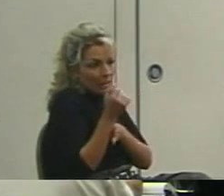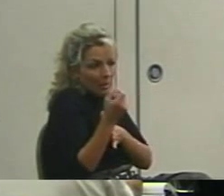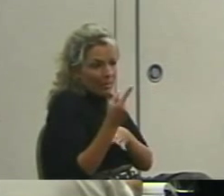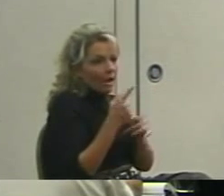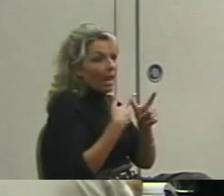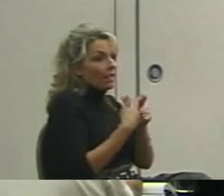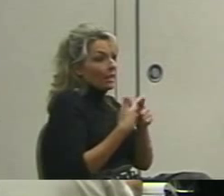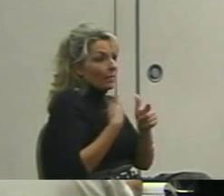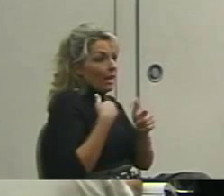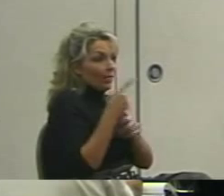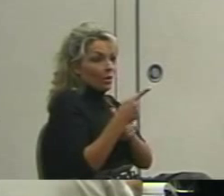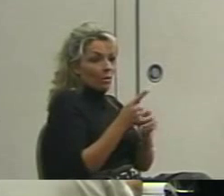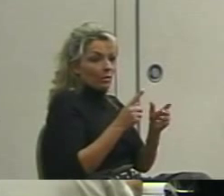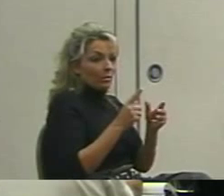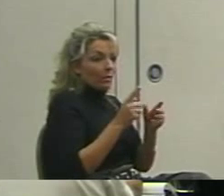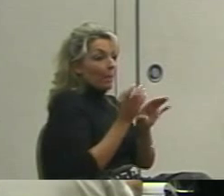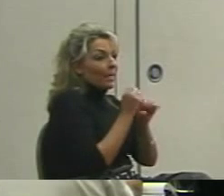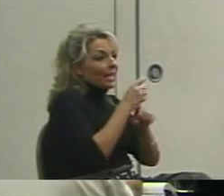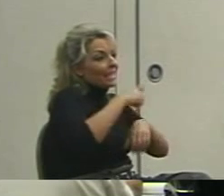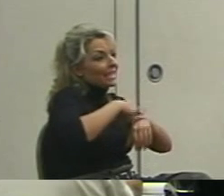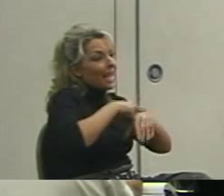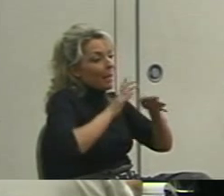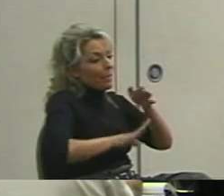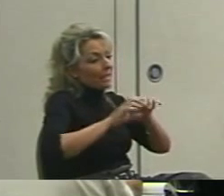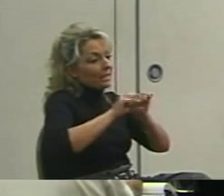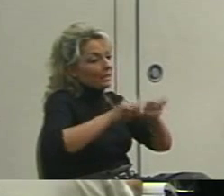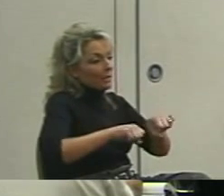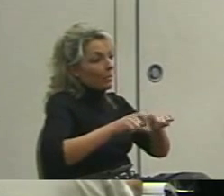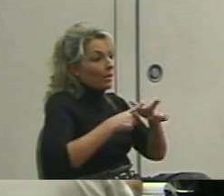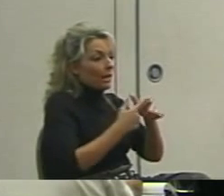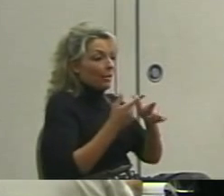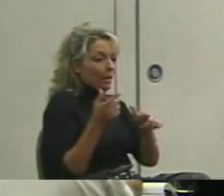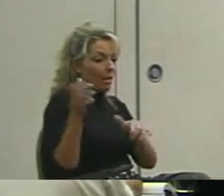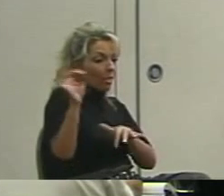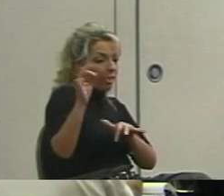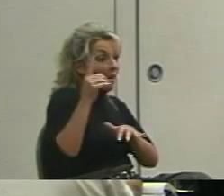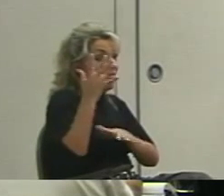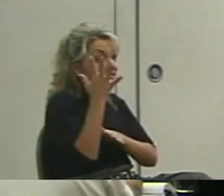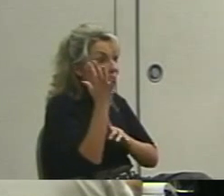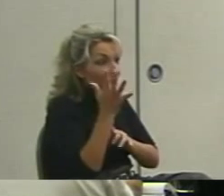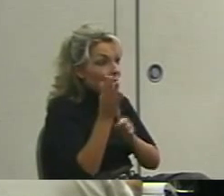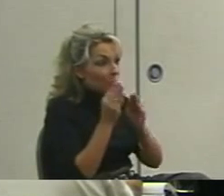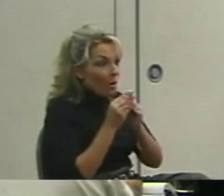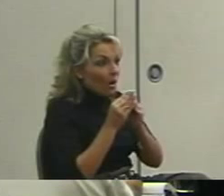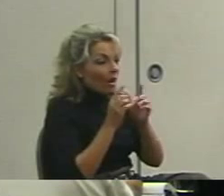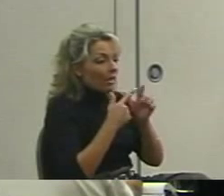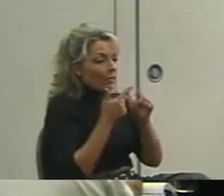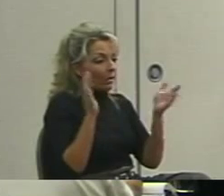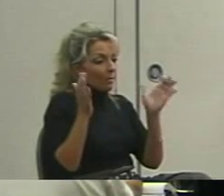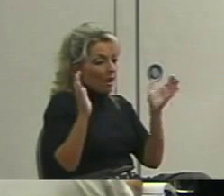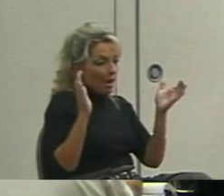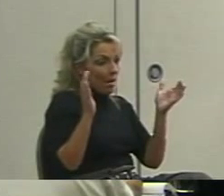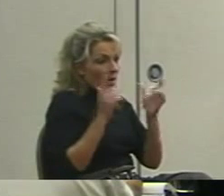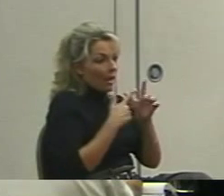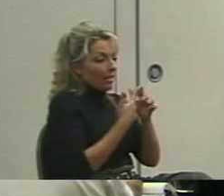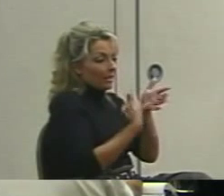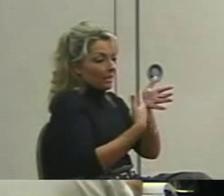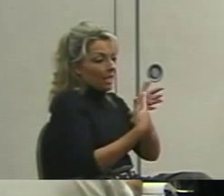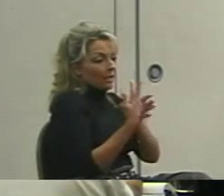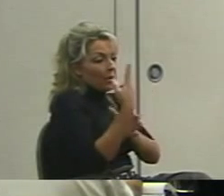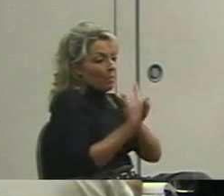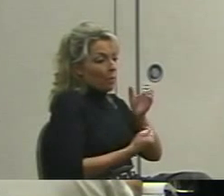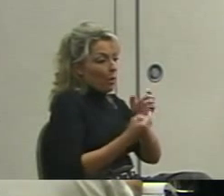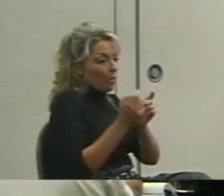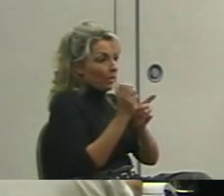I'm going to have you turn it into a time based system I'm going to talk for five more minutes and then we'll compare we'll have a discussion about the two pieces together. Okay